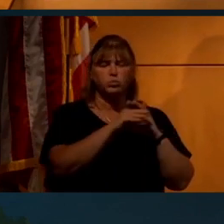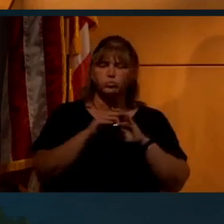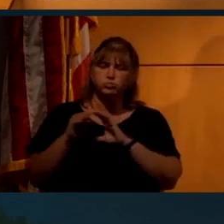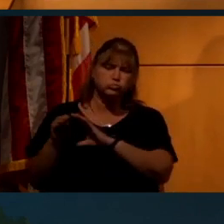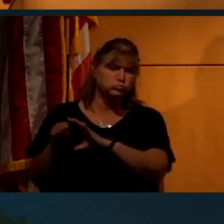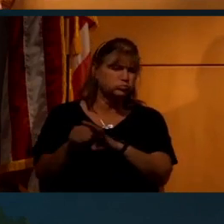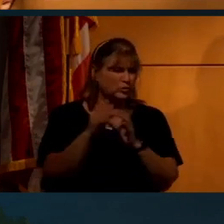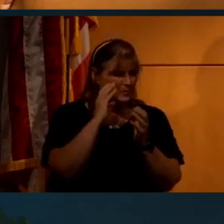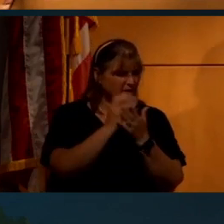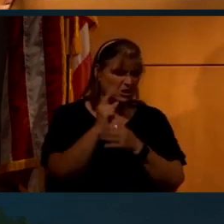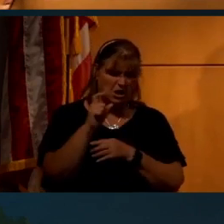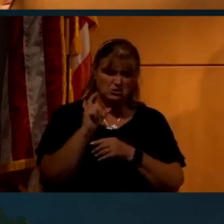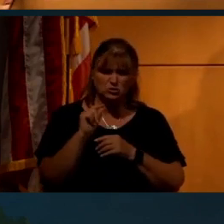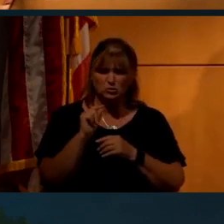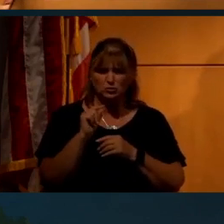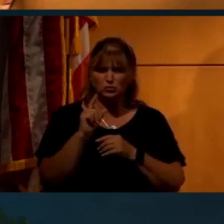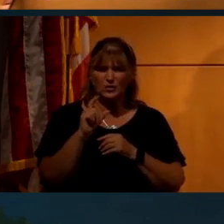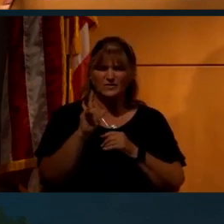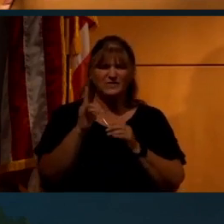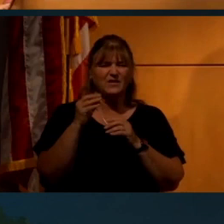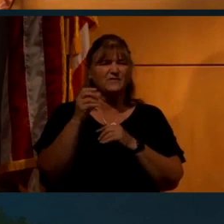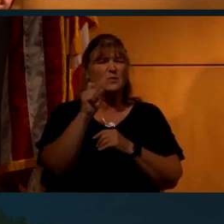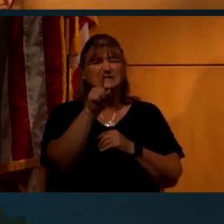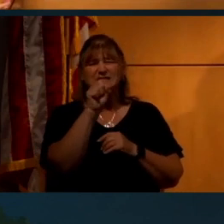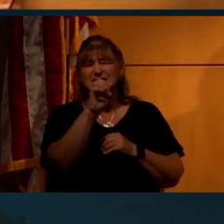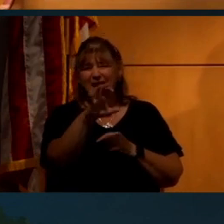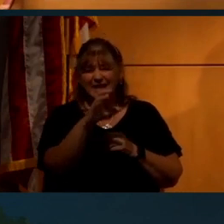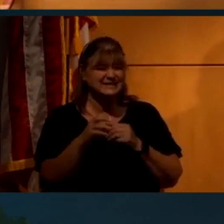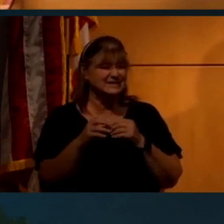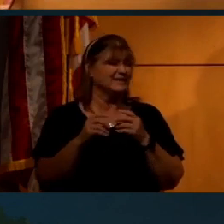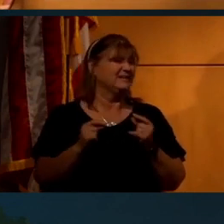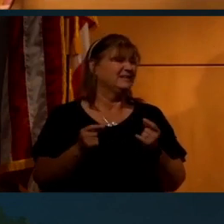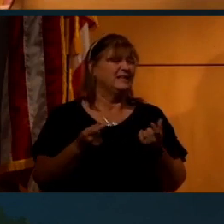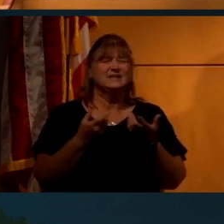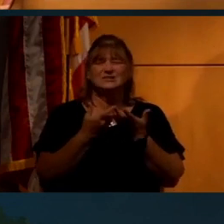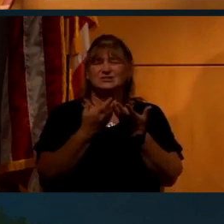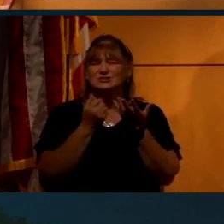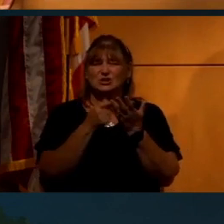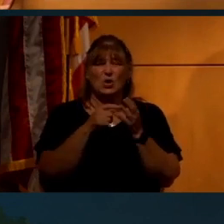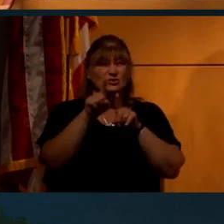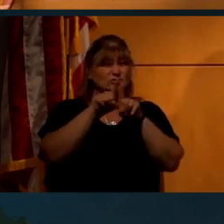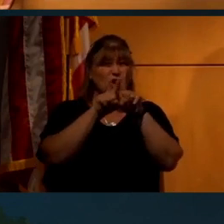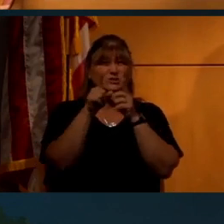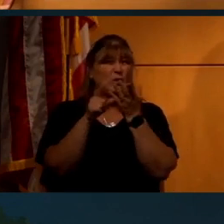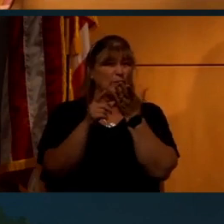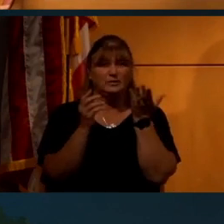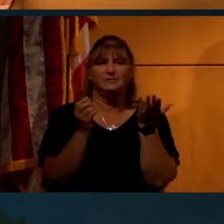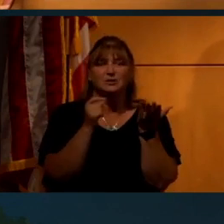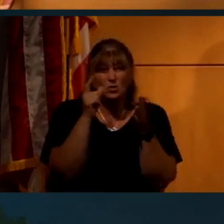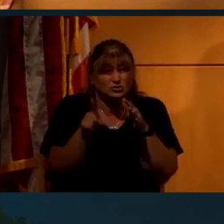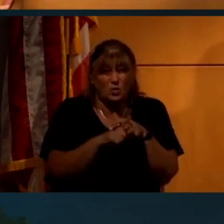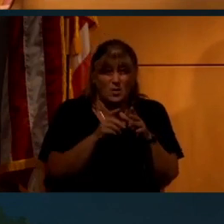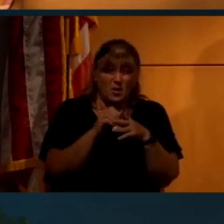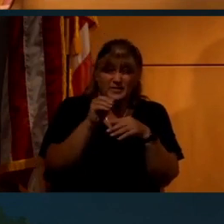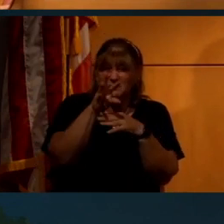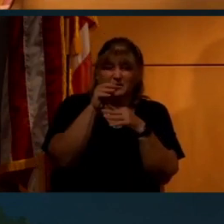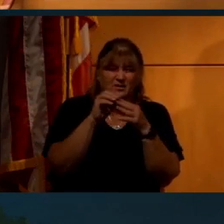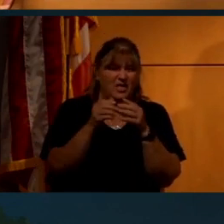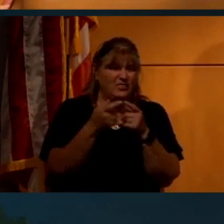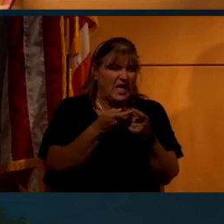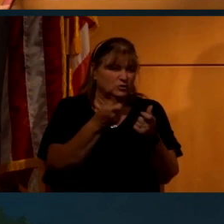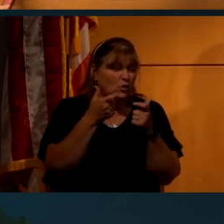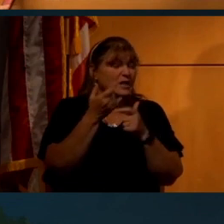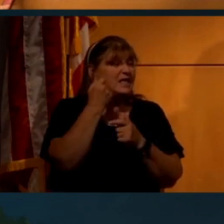short exposures, roughly 125th of a second, typically. And so the stars just don't show up on an exposure that short.